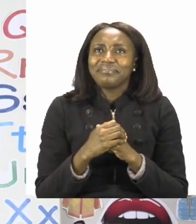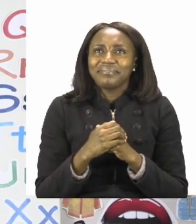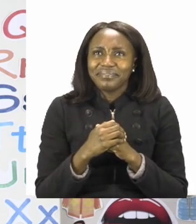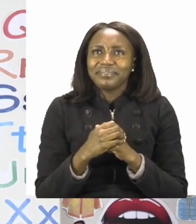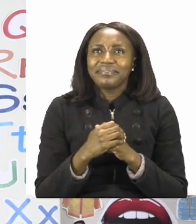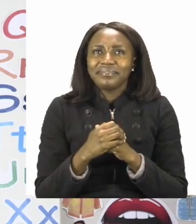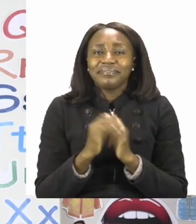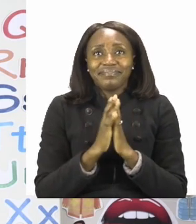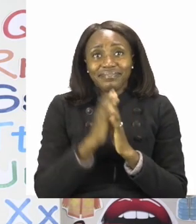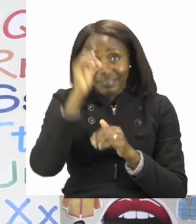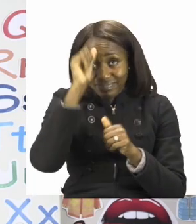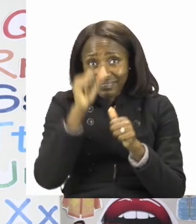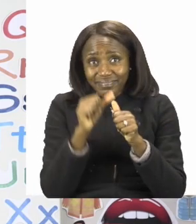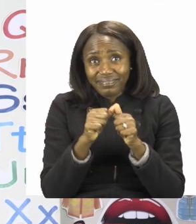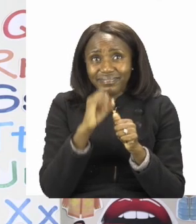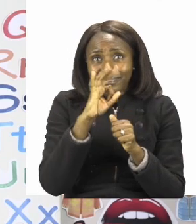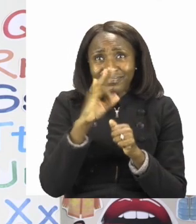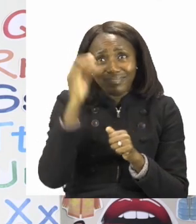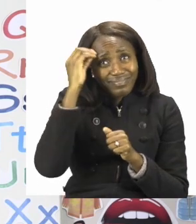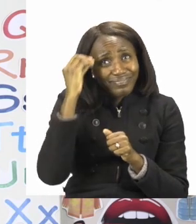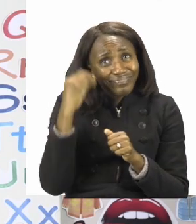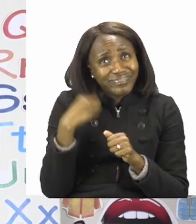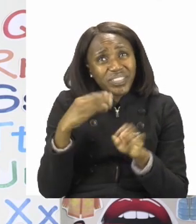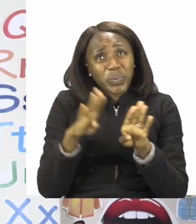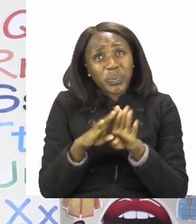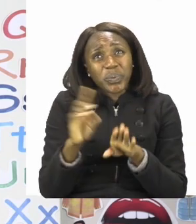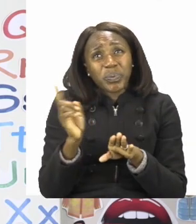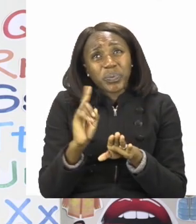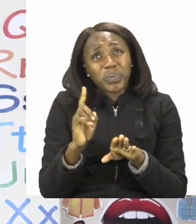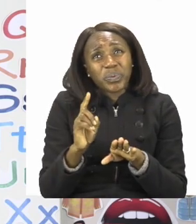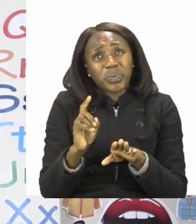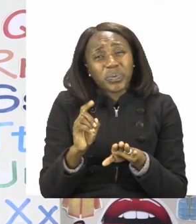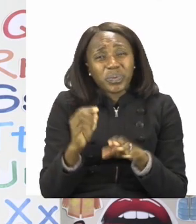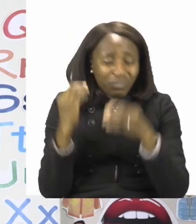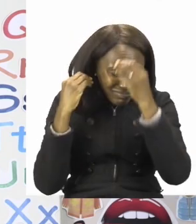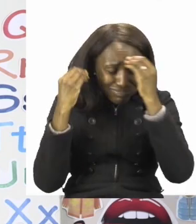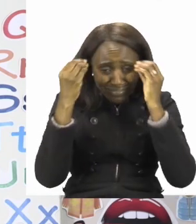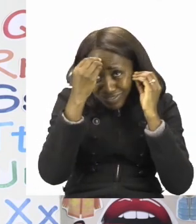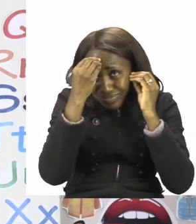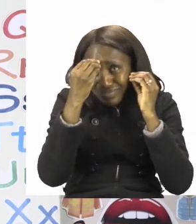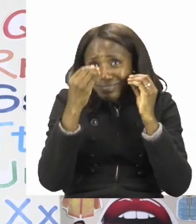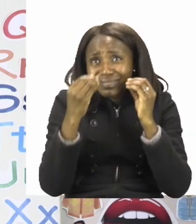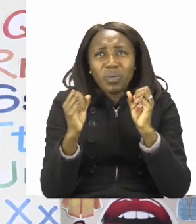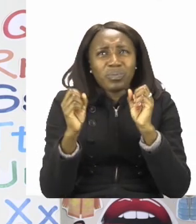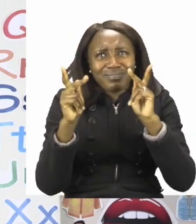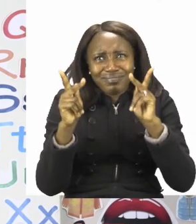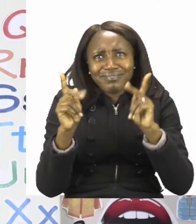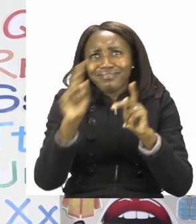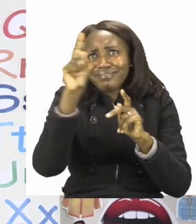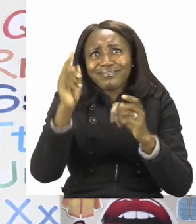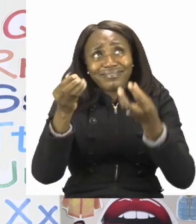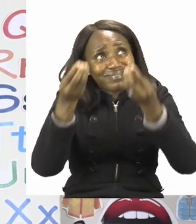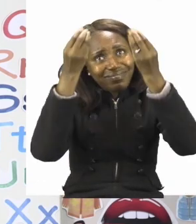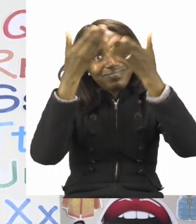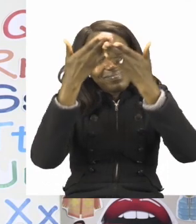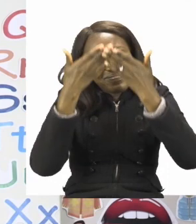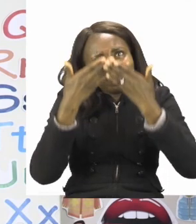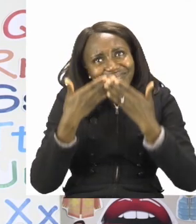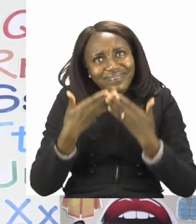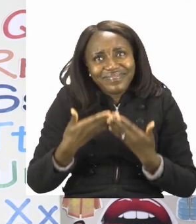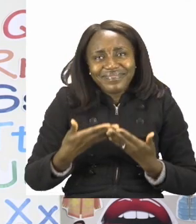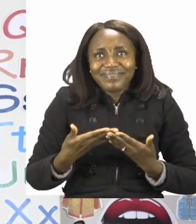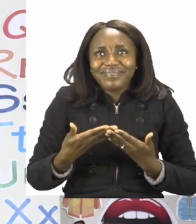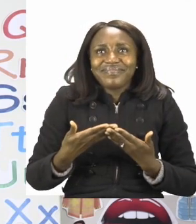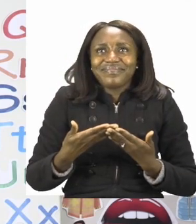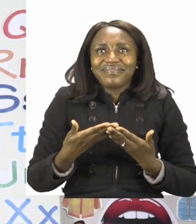Remember, if you don't know what to do or something is a little too hard, that's okay. You can always ask an